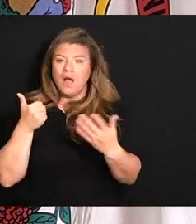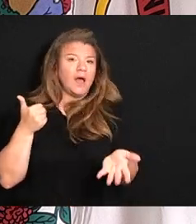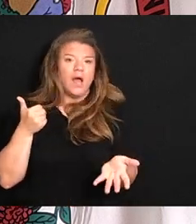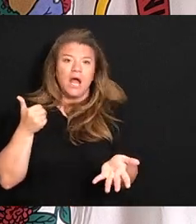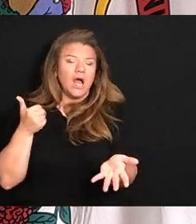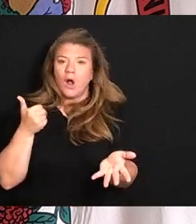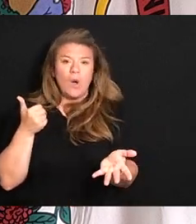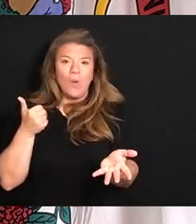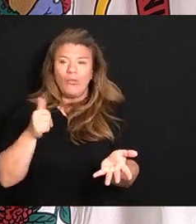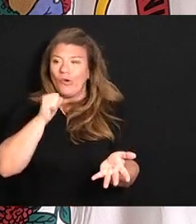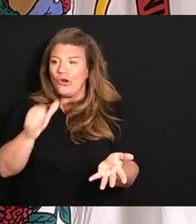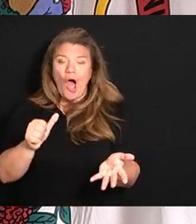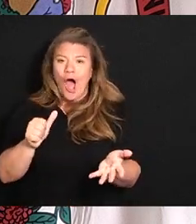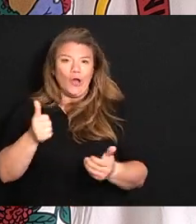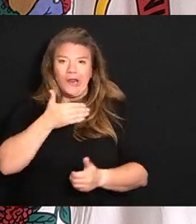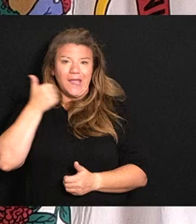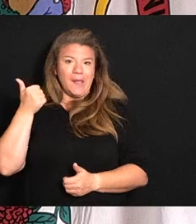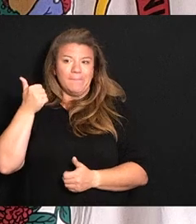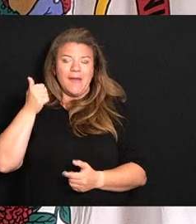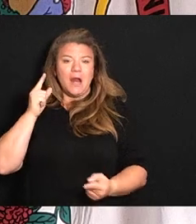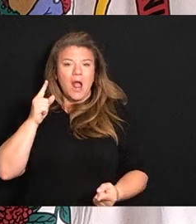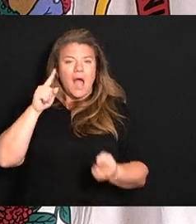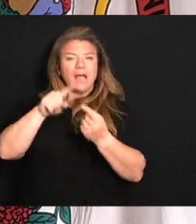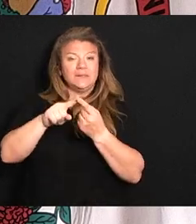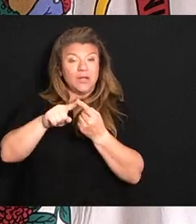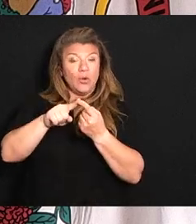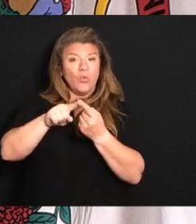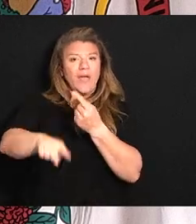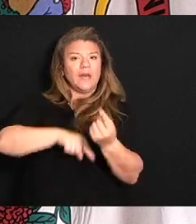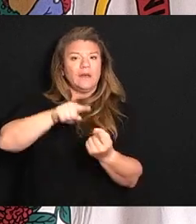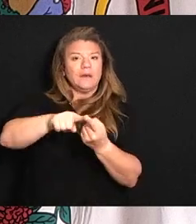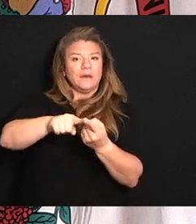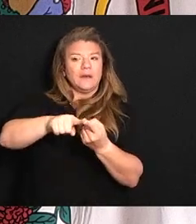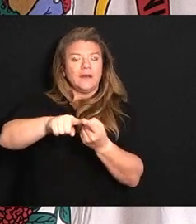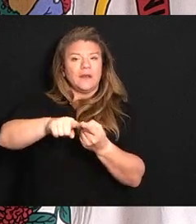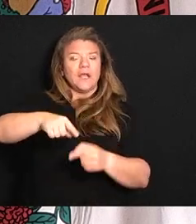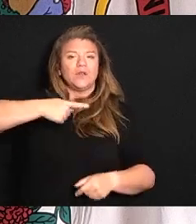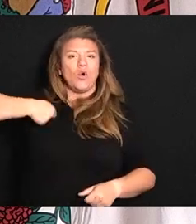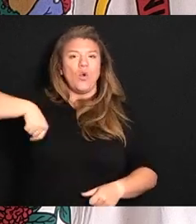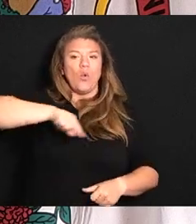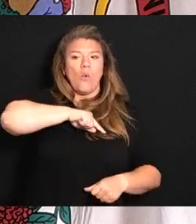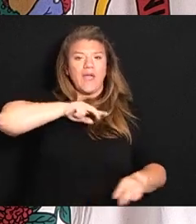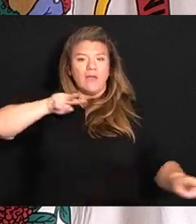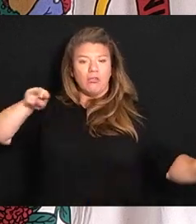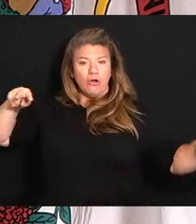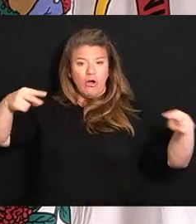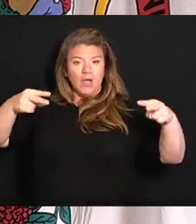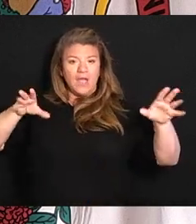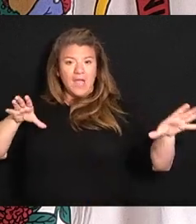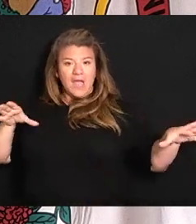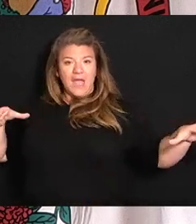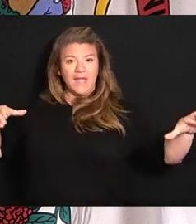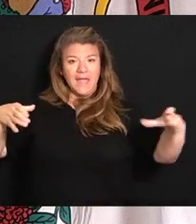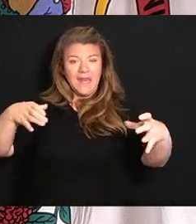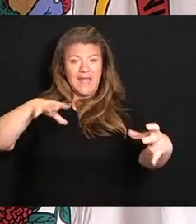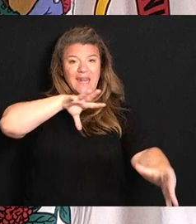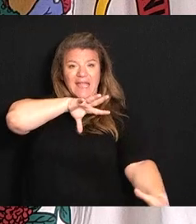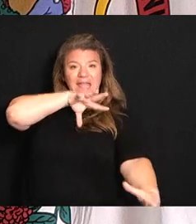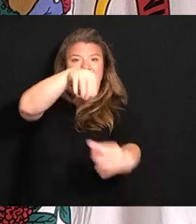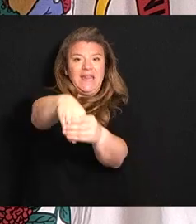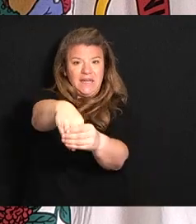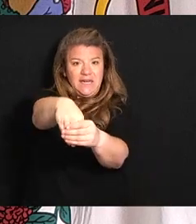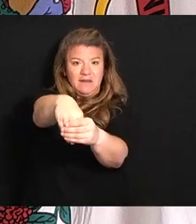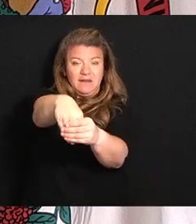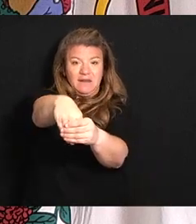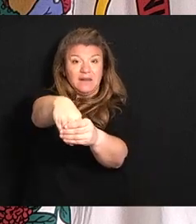get better until we take a comprehensive all-in approach to what's going on. I mean,